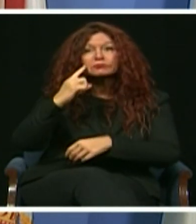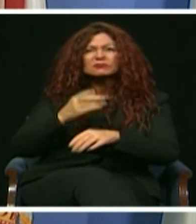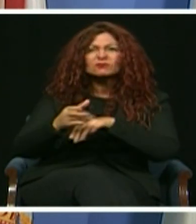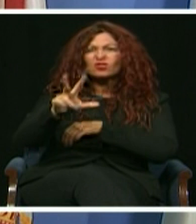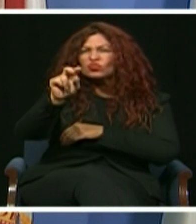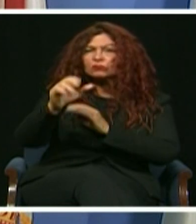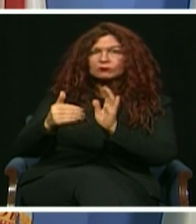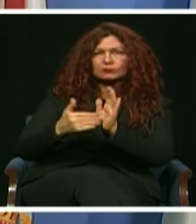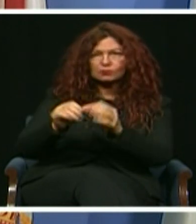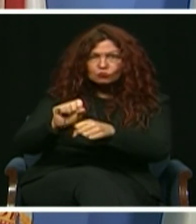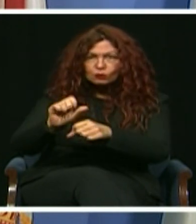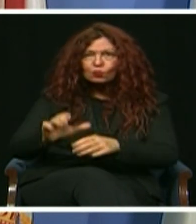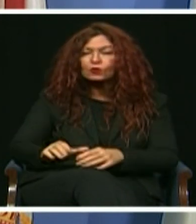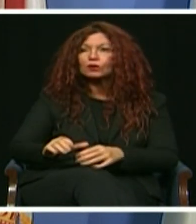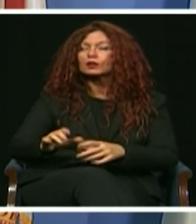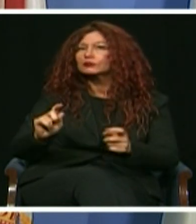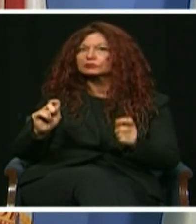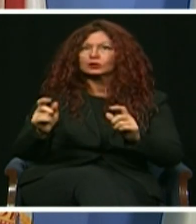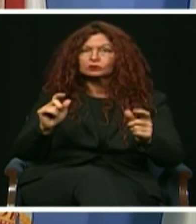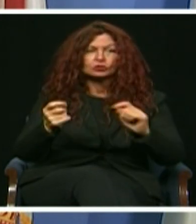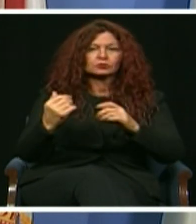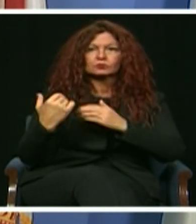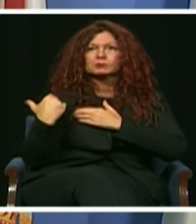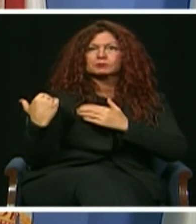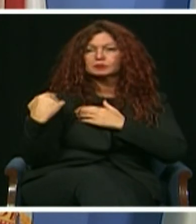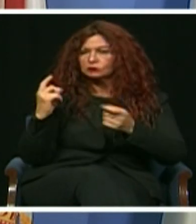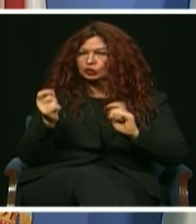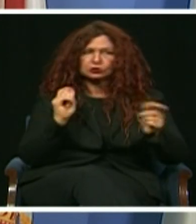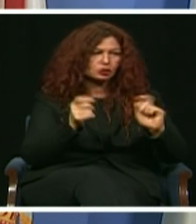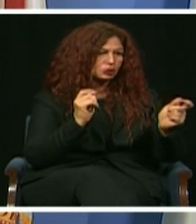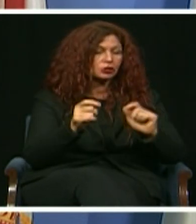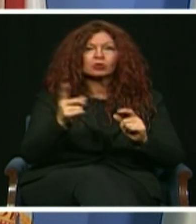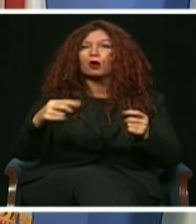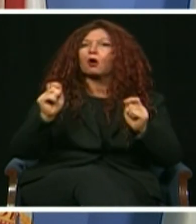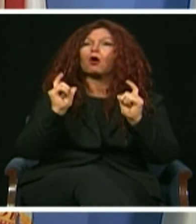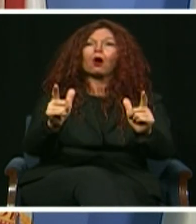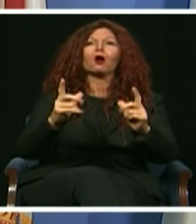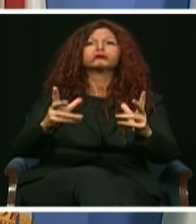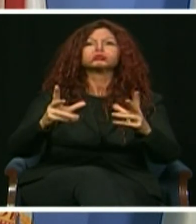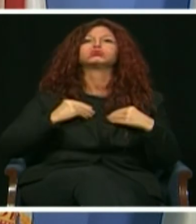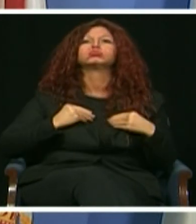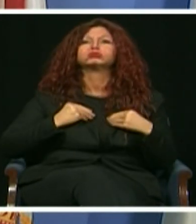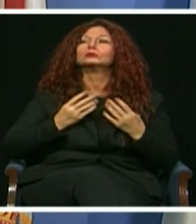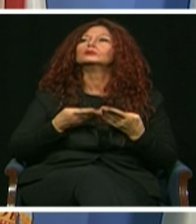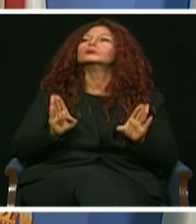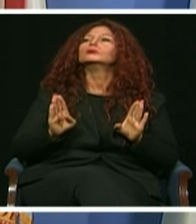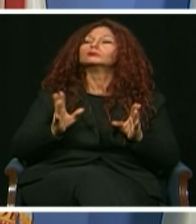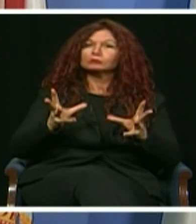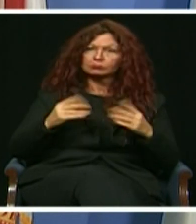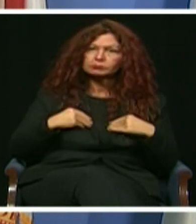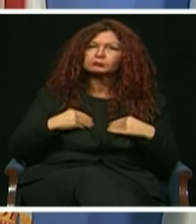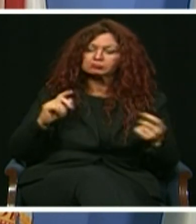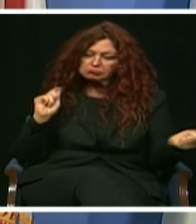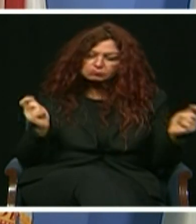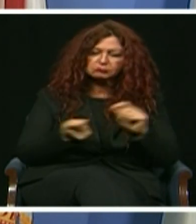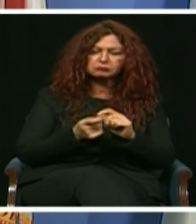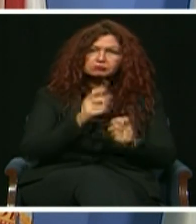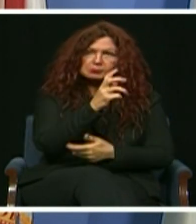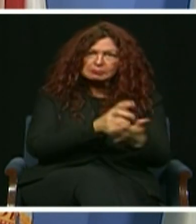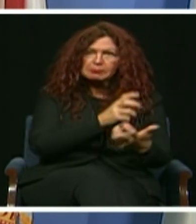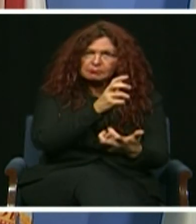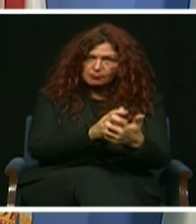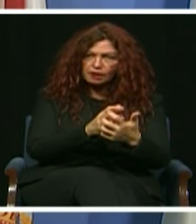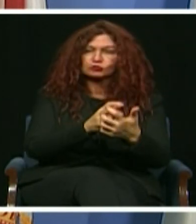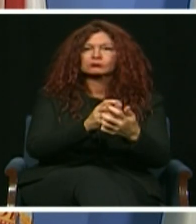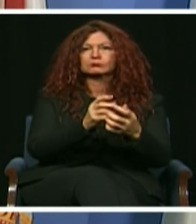with grace and caring hearts while adjusting to a new normal in your own lives. Y los casi 30